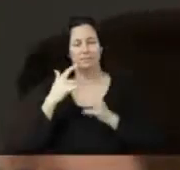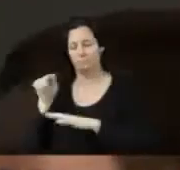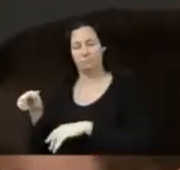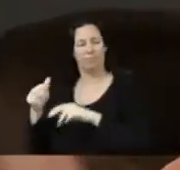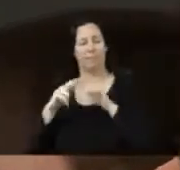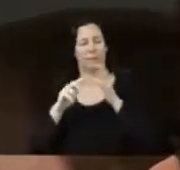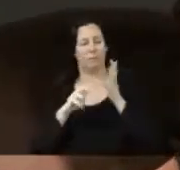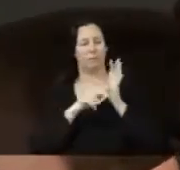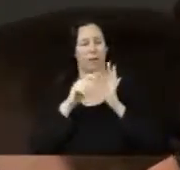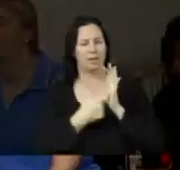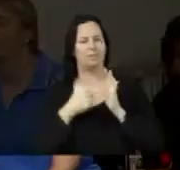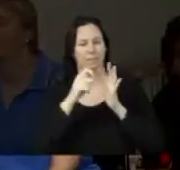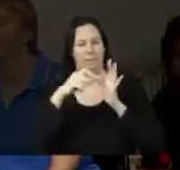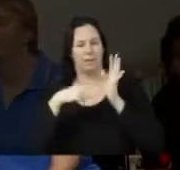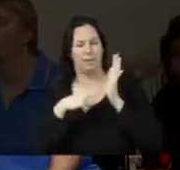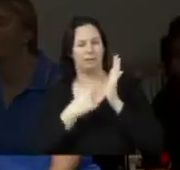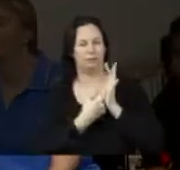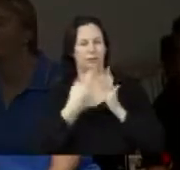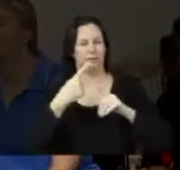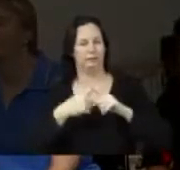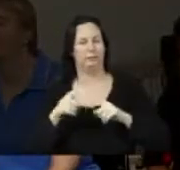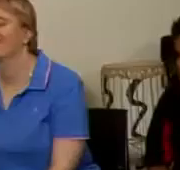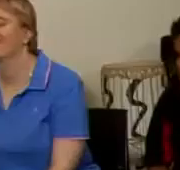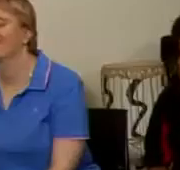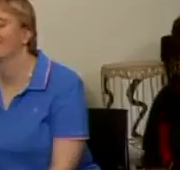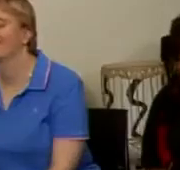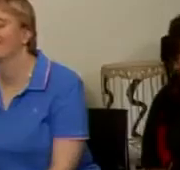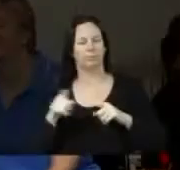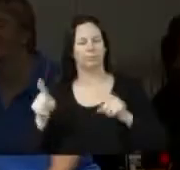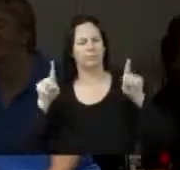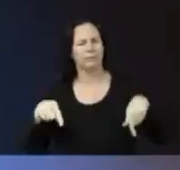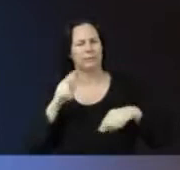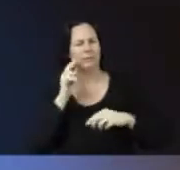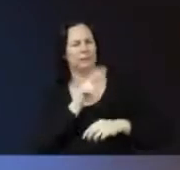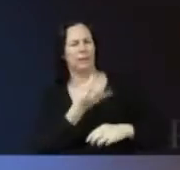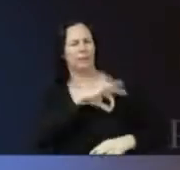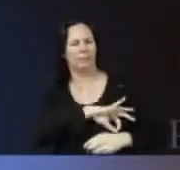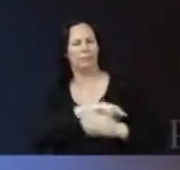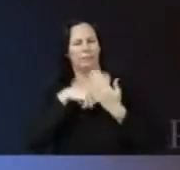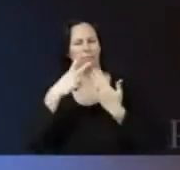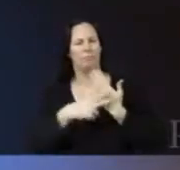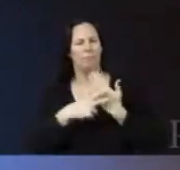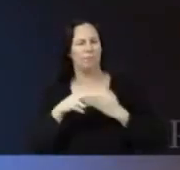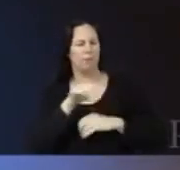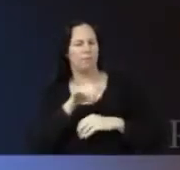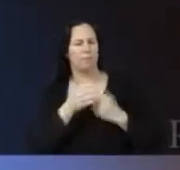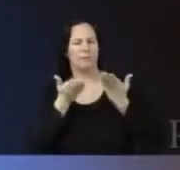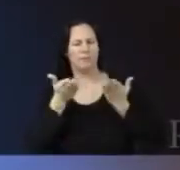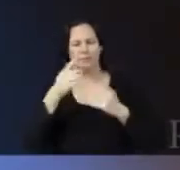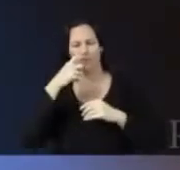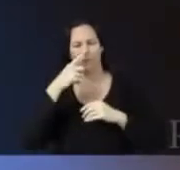Its founder is playwright and composer Pat Ricks. We're starting to see the benefits of